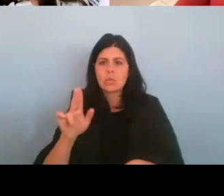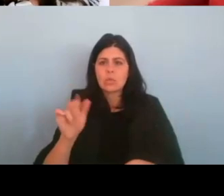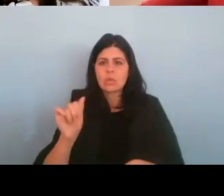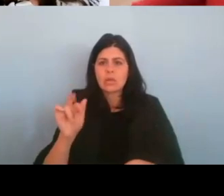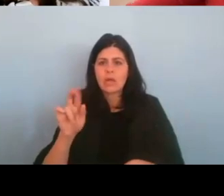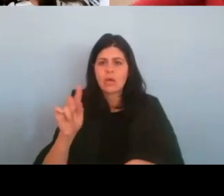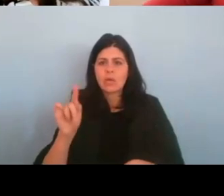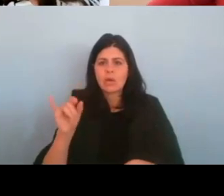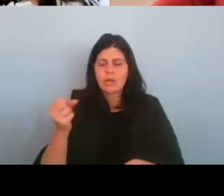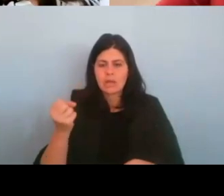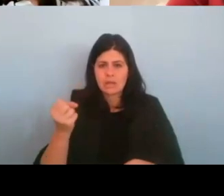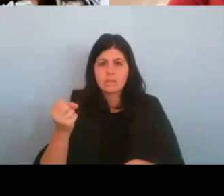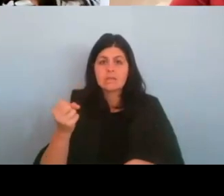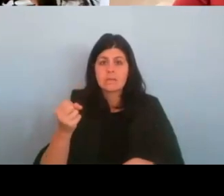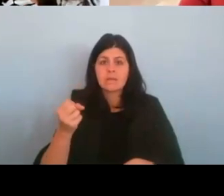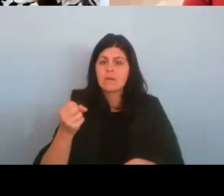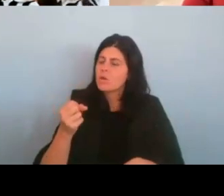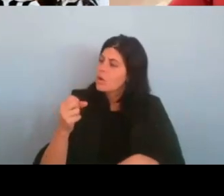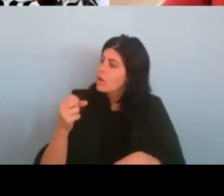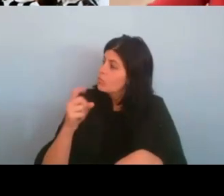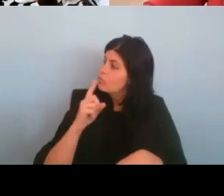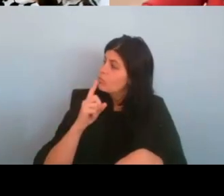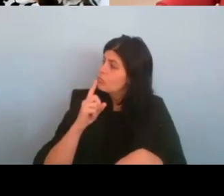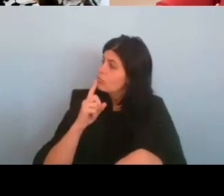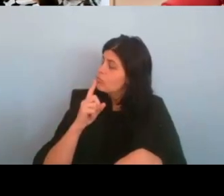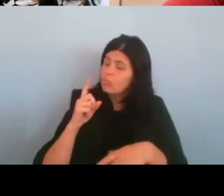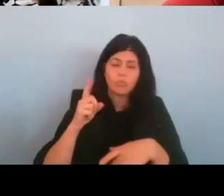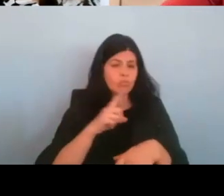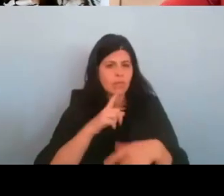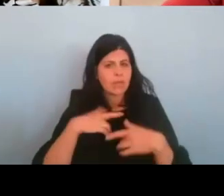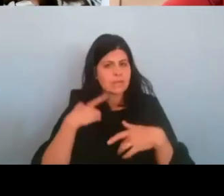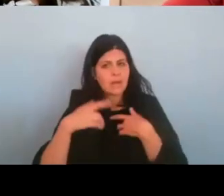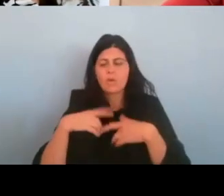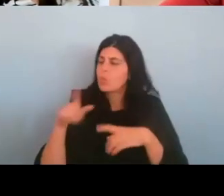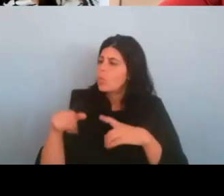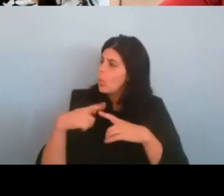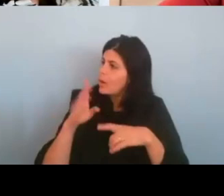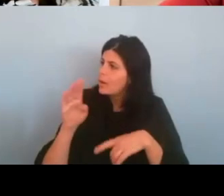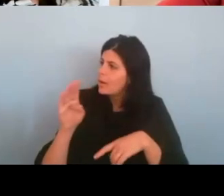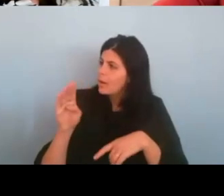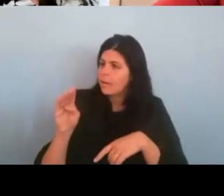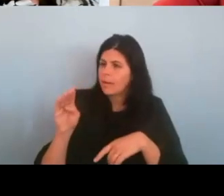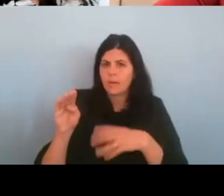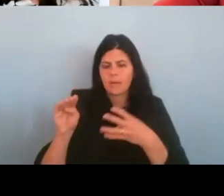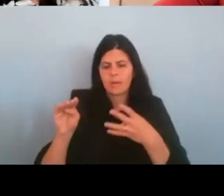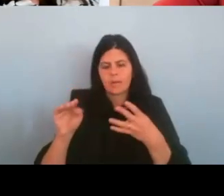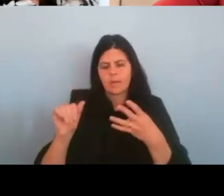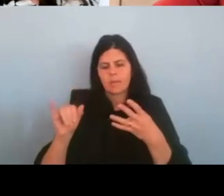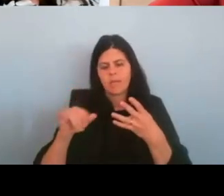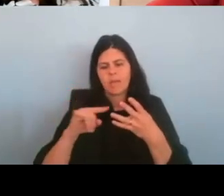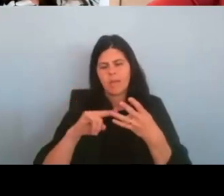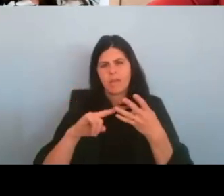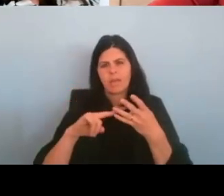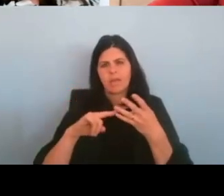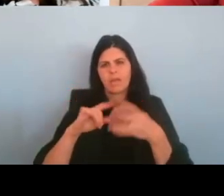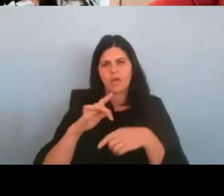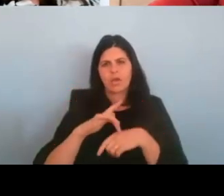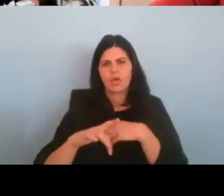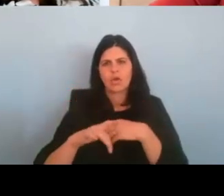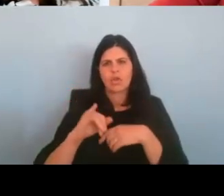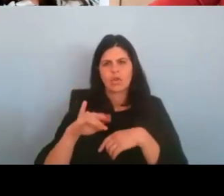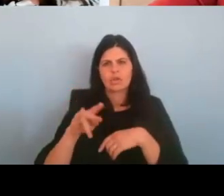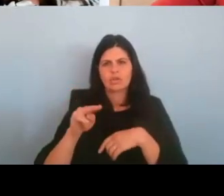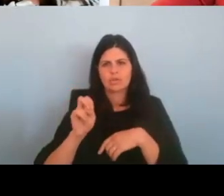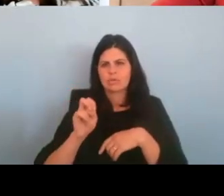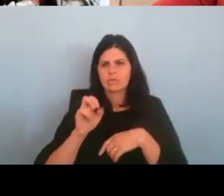When, when is that play going to be? Um, end of May, early June, not to quote Jonathan Hanson in any way, but, um,